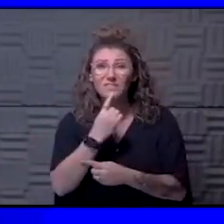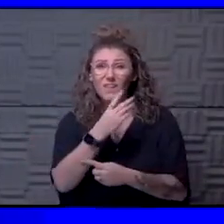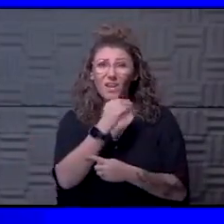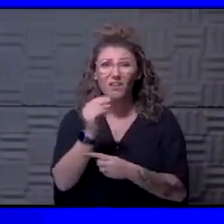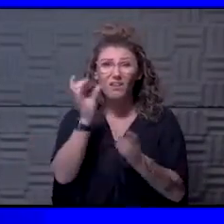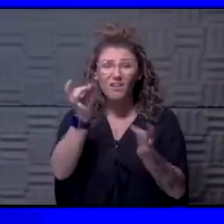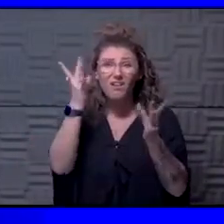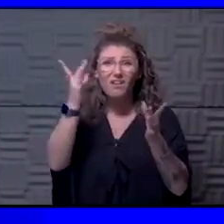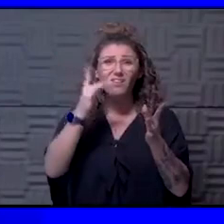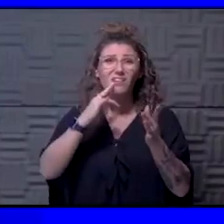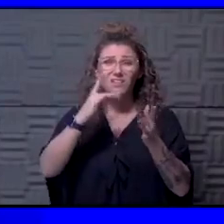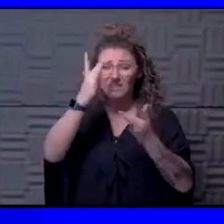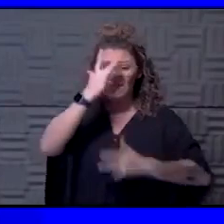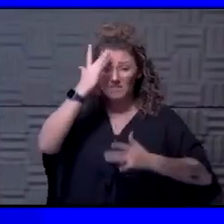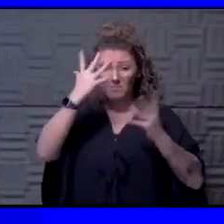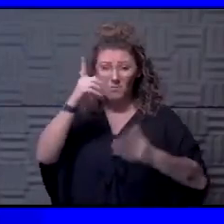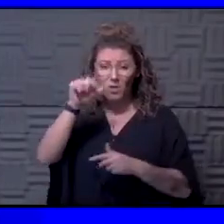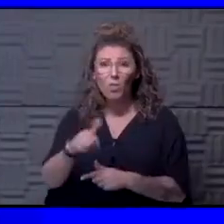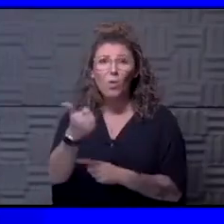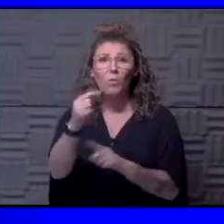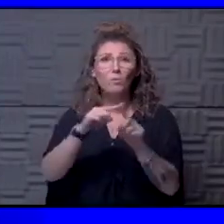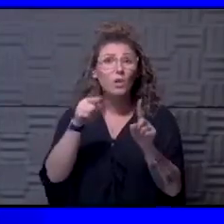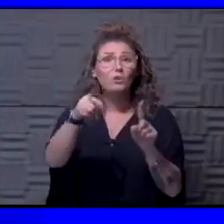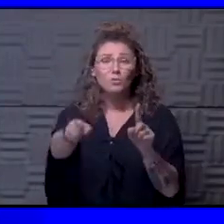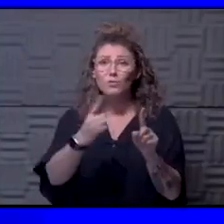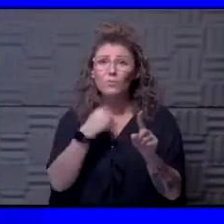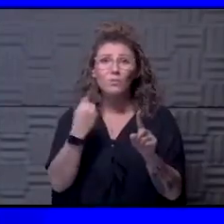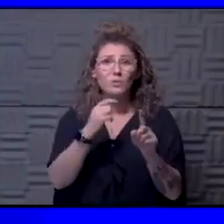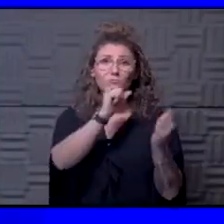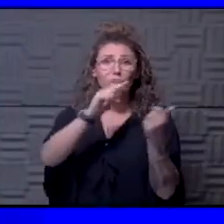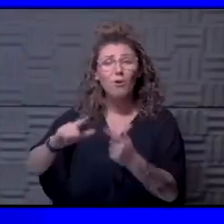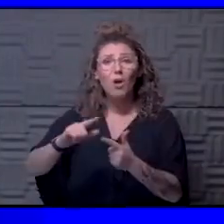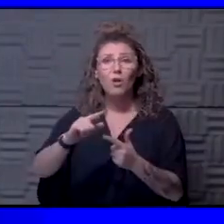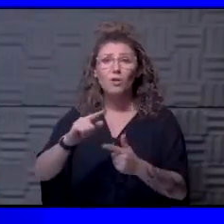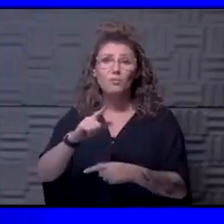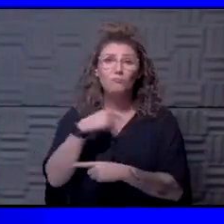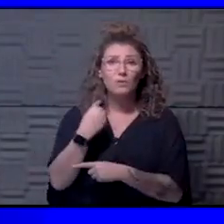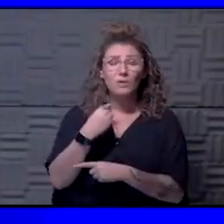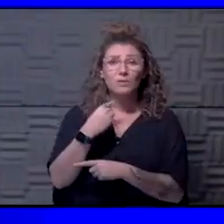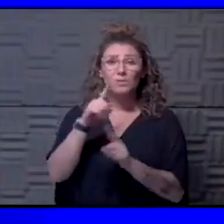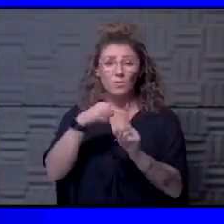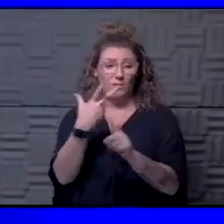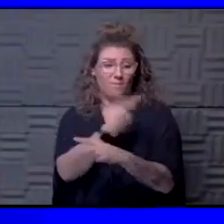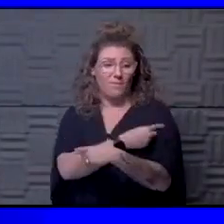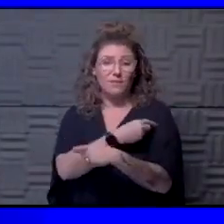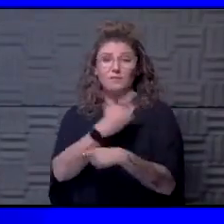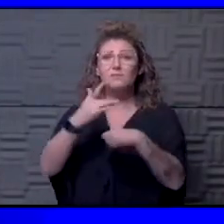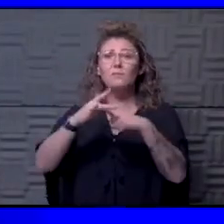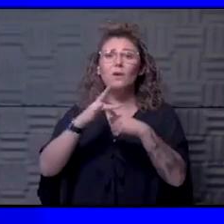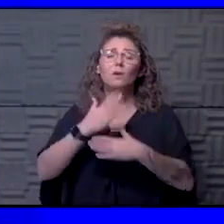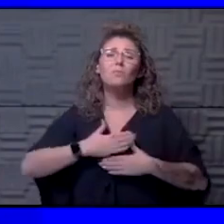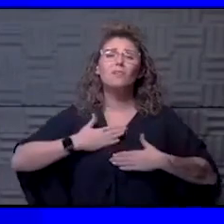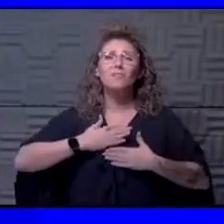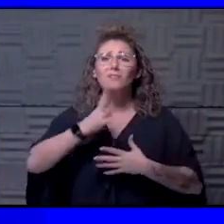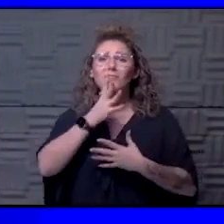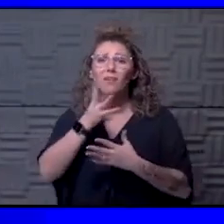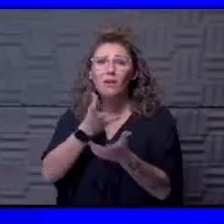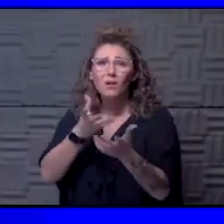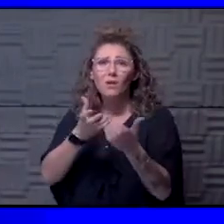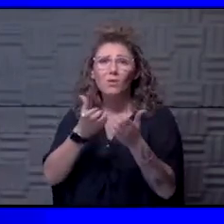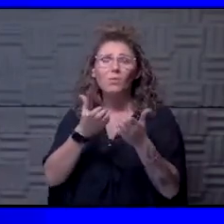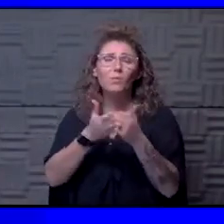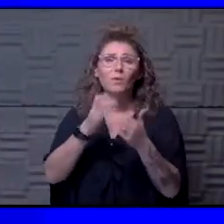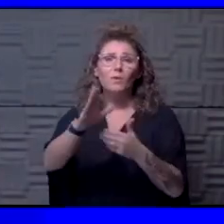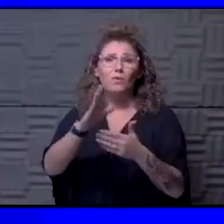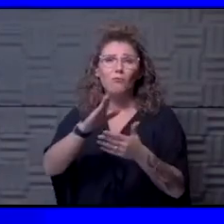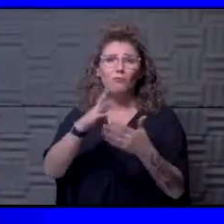may be lower than somebody else, but you are at risk. We are all at risk for that. So when the vaccine is available, please talk with your health care provider.